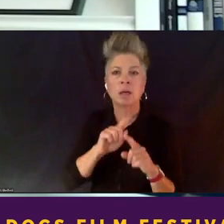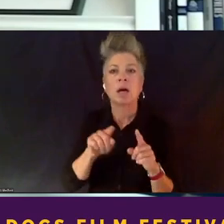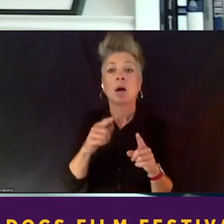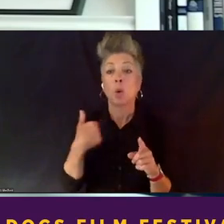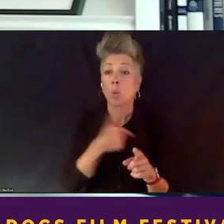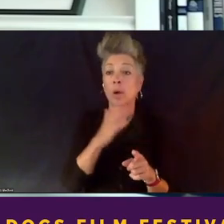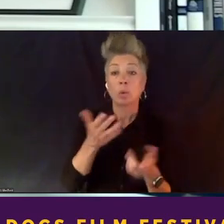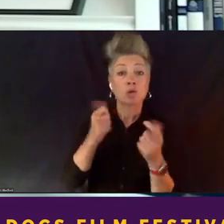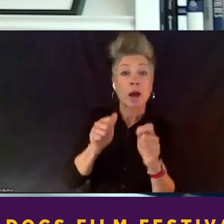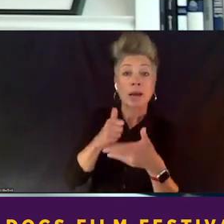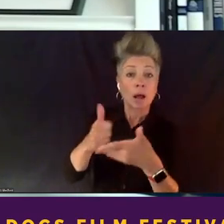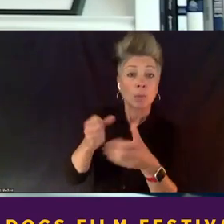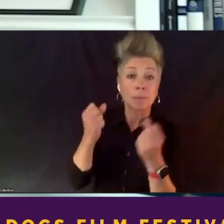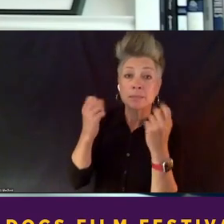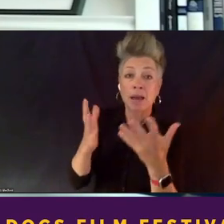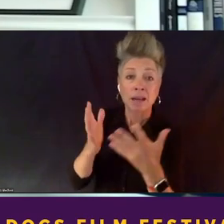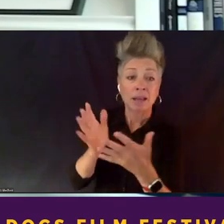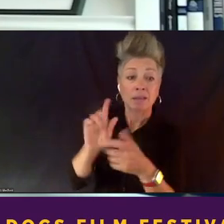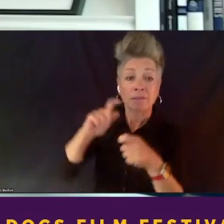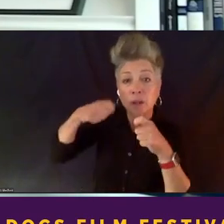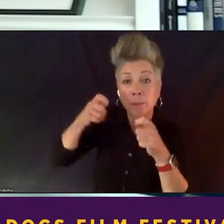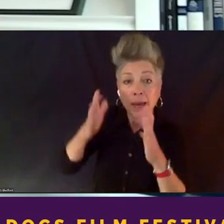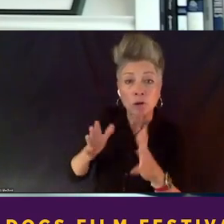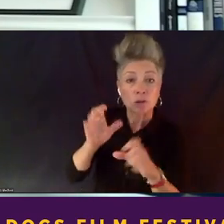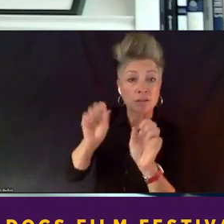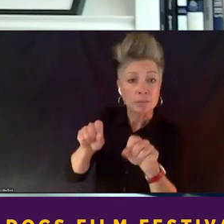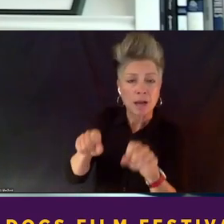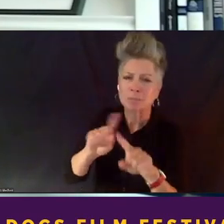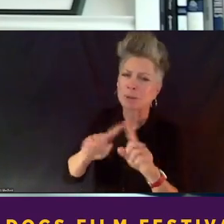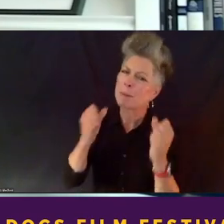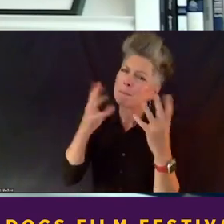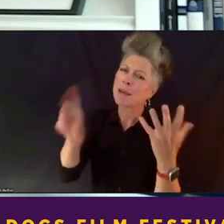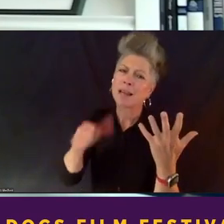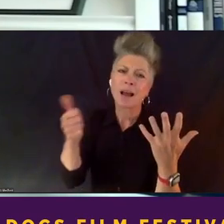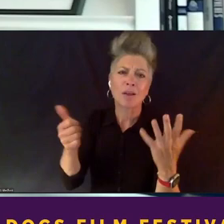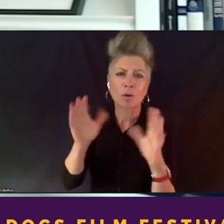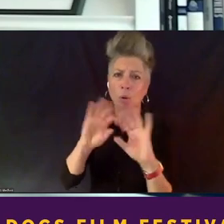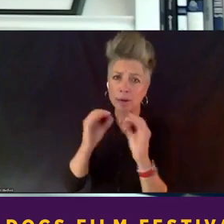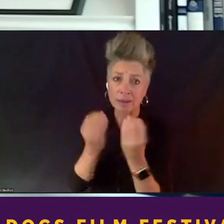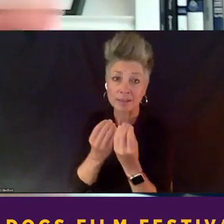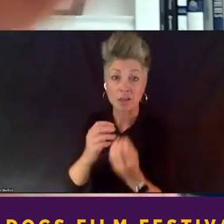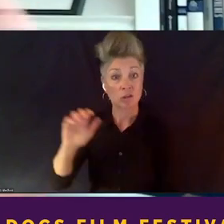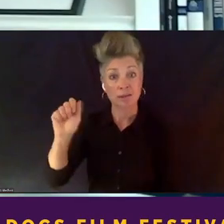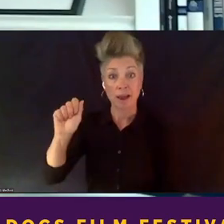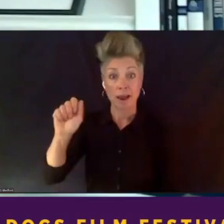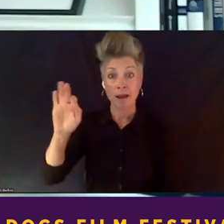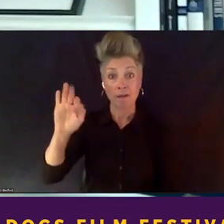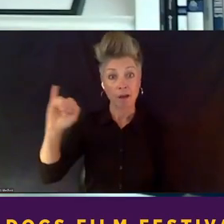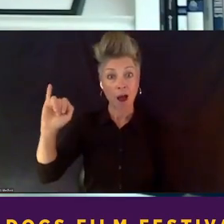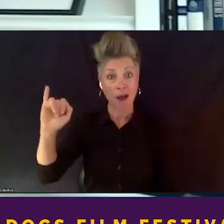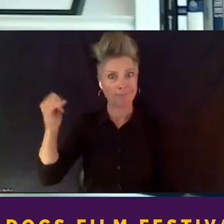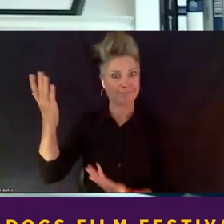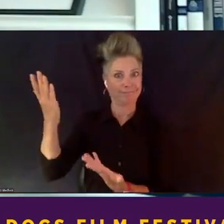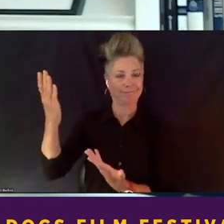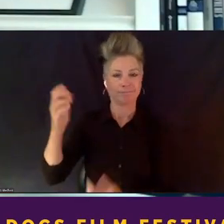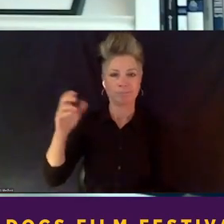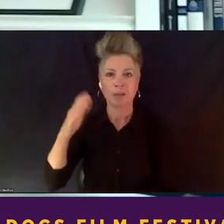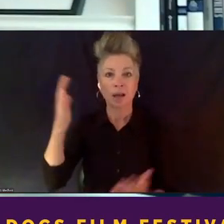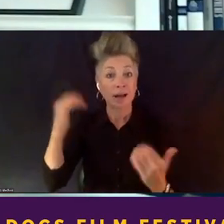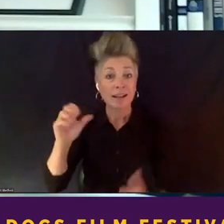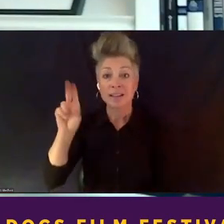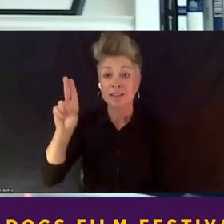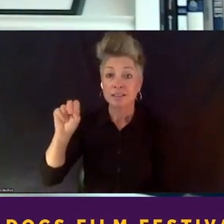many filmmakers as we can, but there are lots of other organizations. AFI is one of them. Sundance is another, the